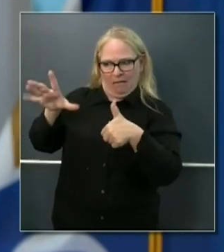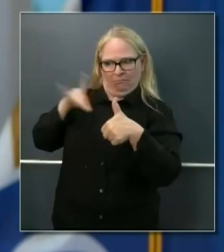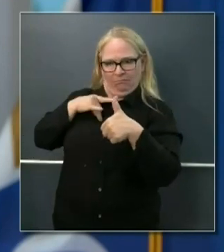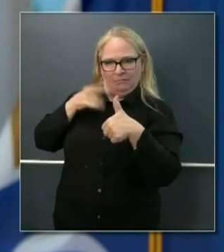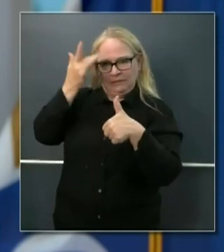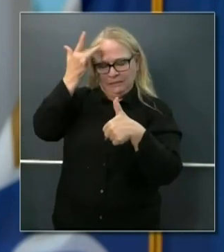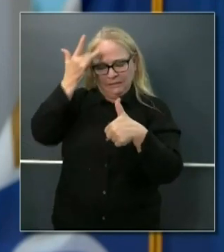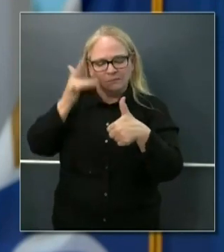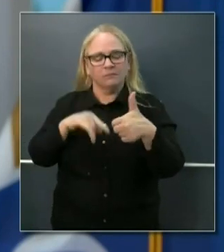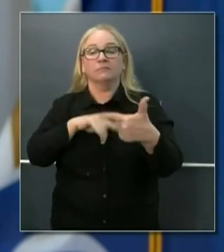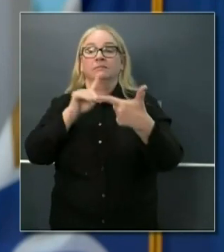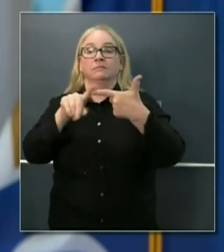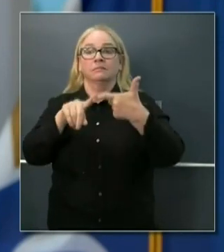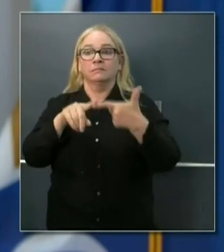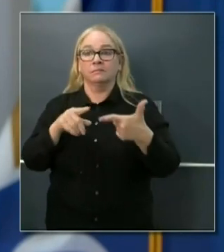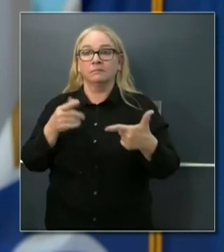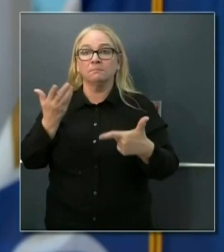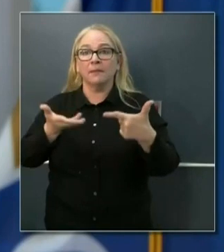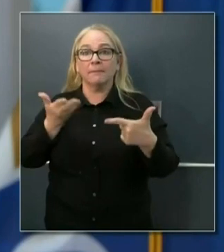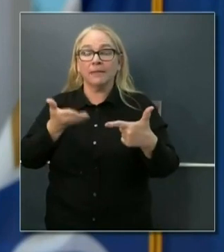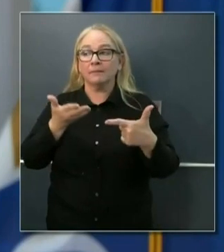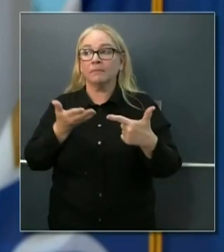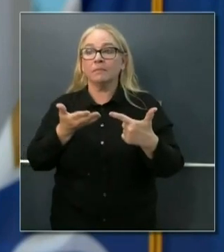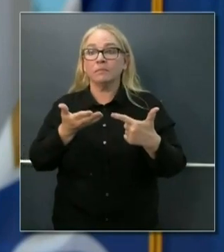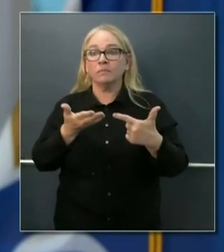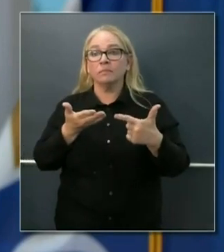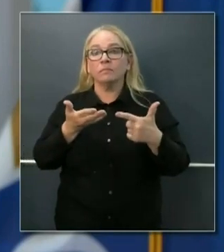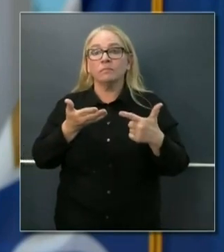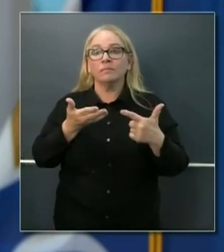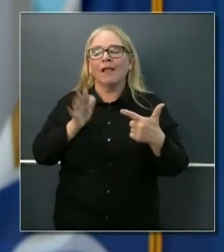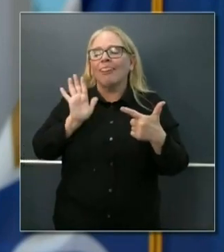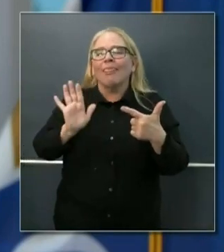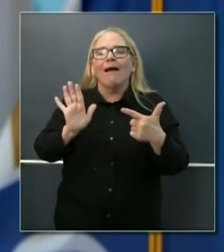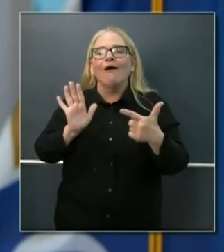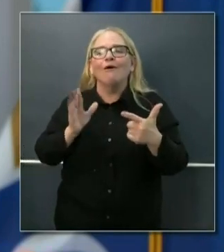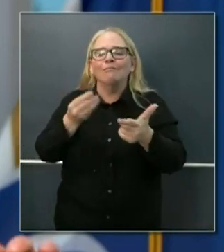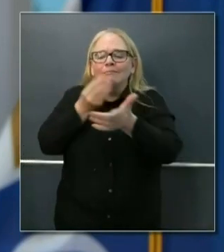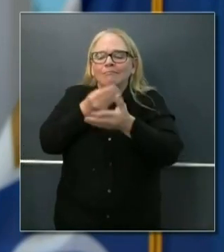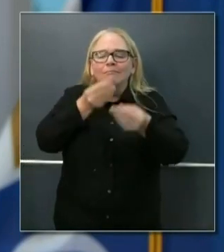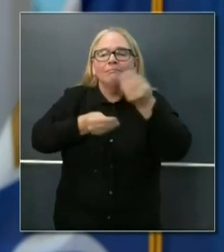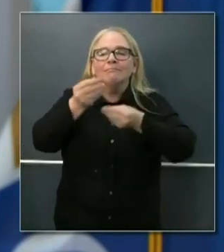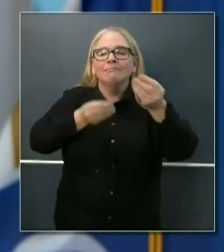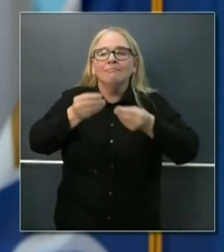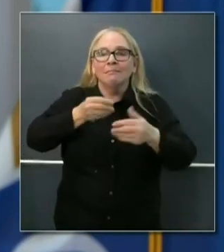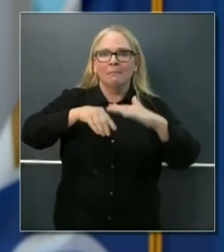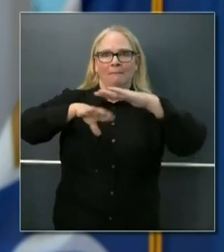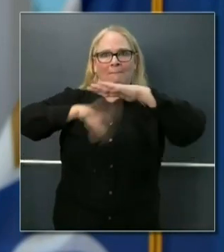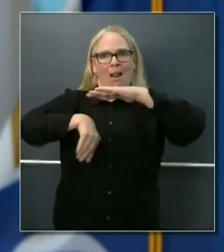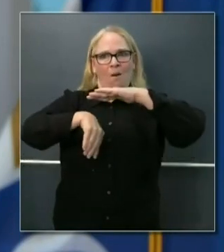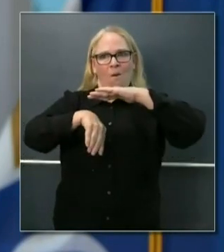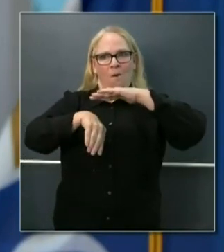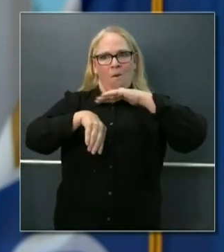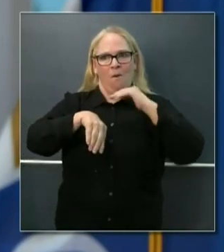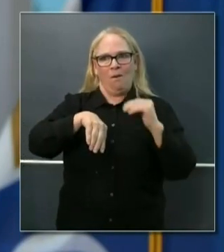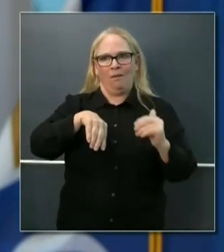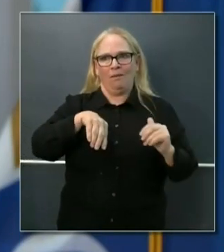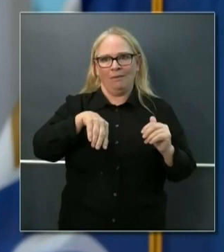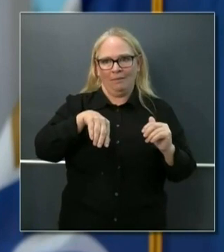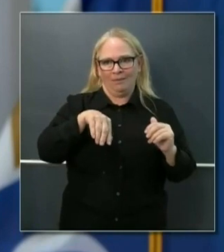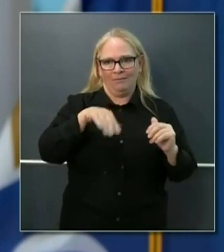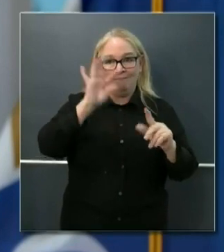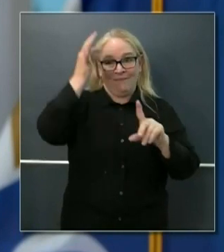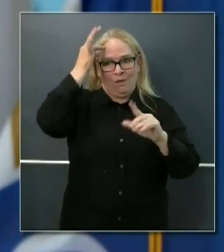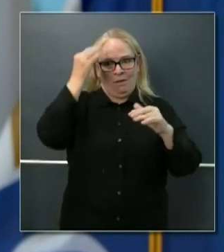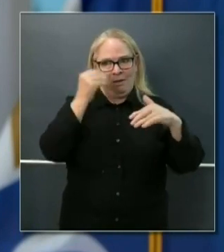in a position where their economics are below 600% of federal poverty,